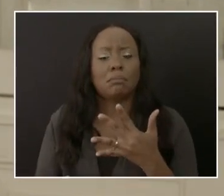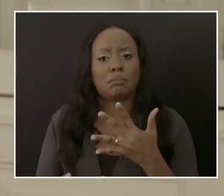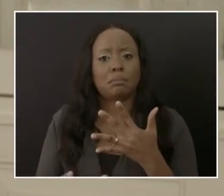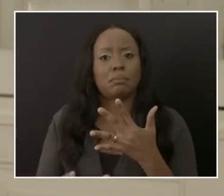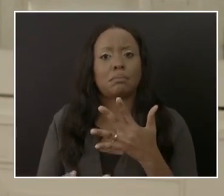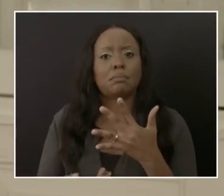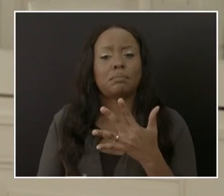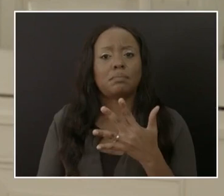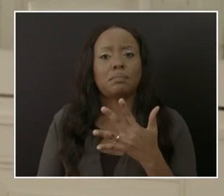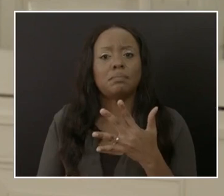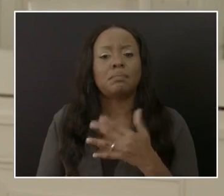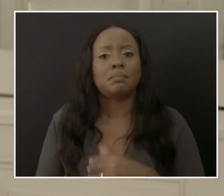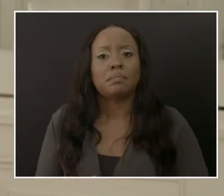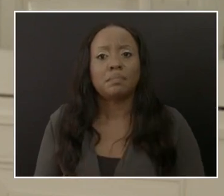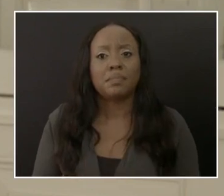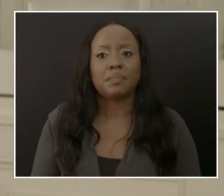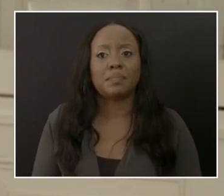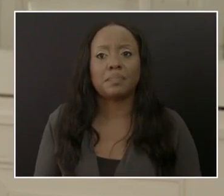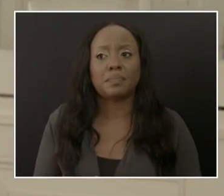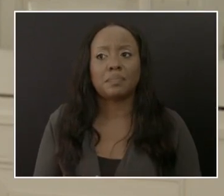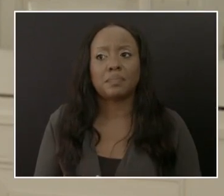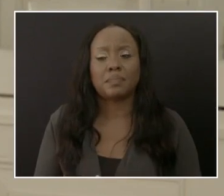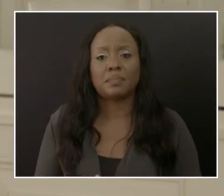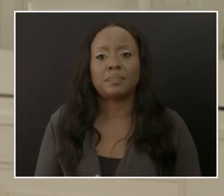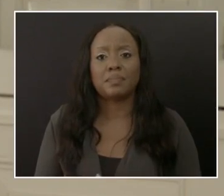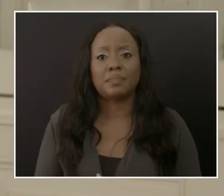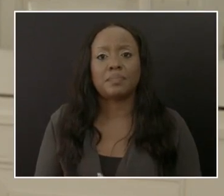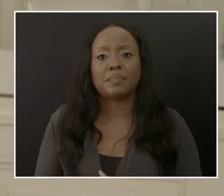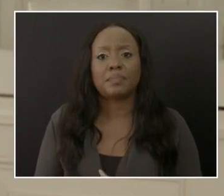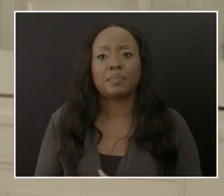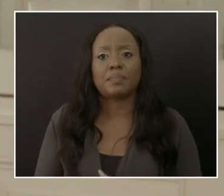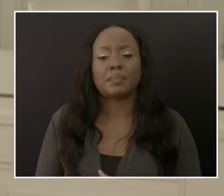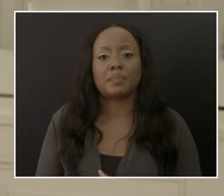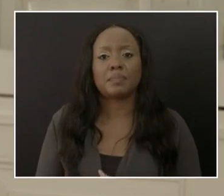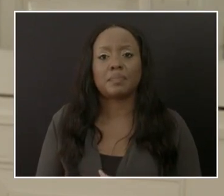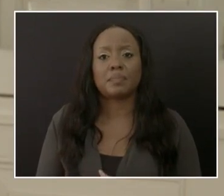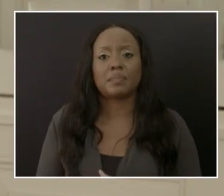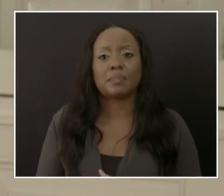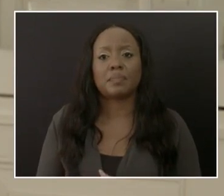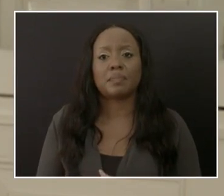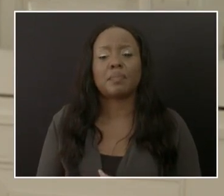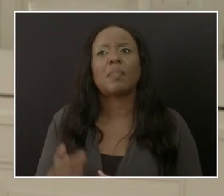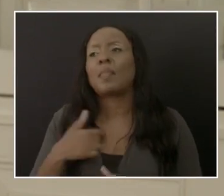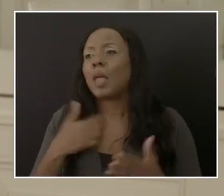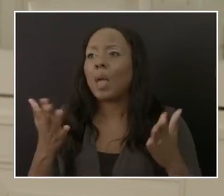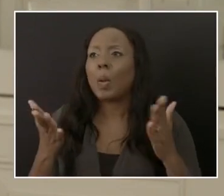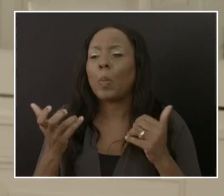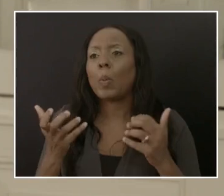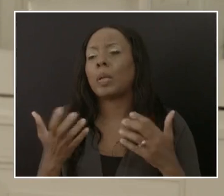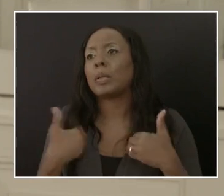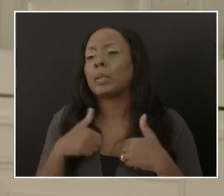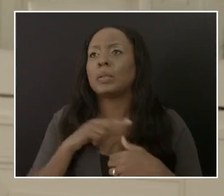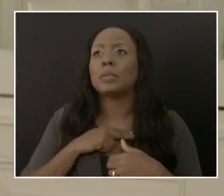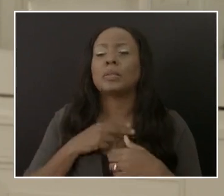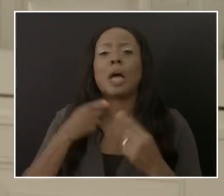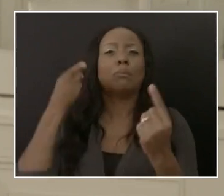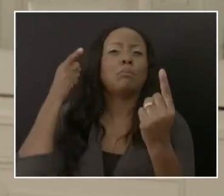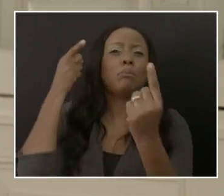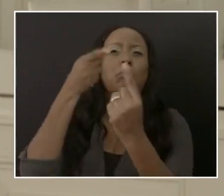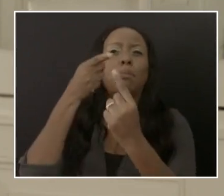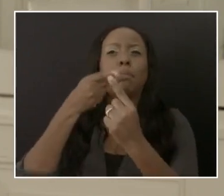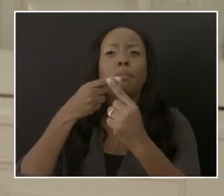I would like to see that we aim for a minimum of 65% by